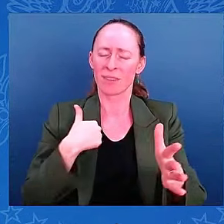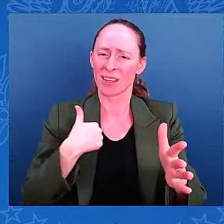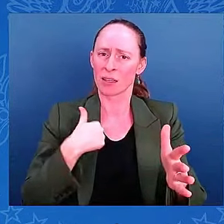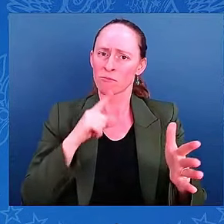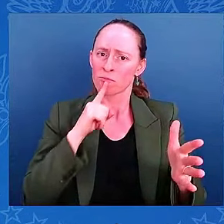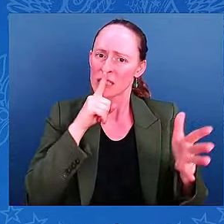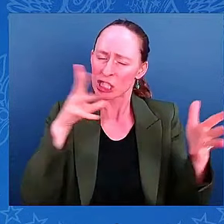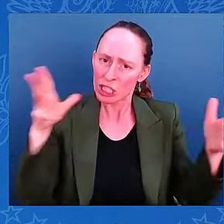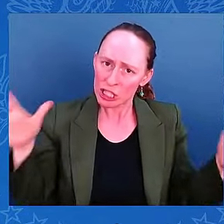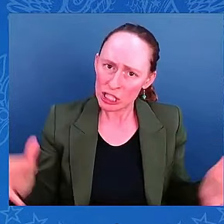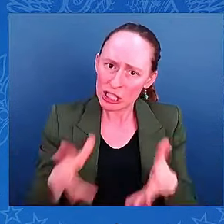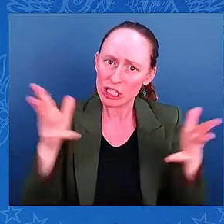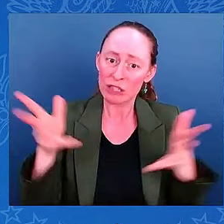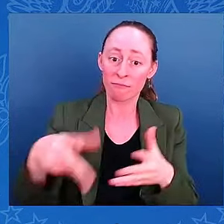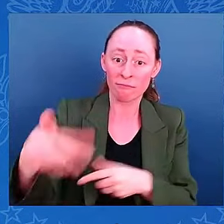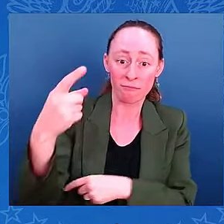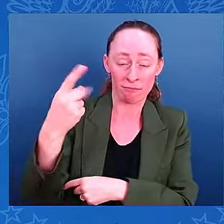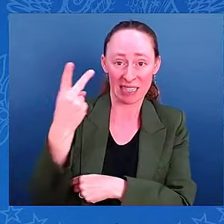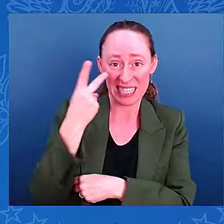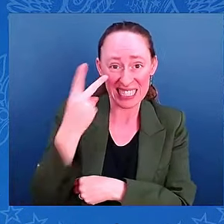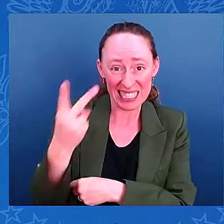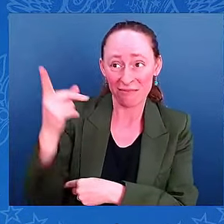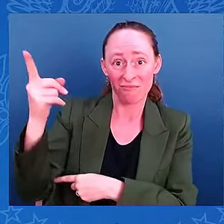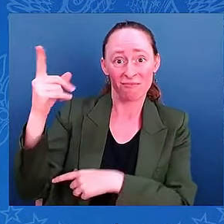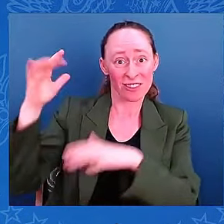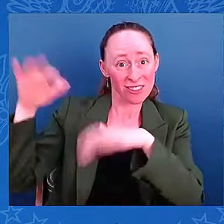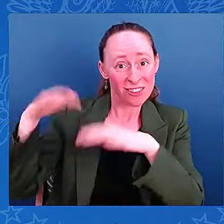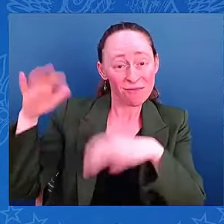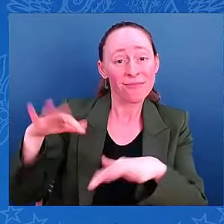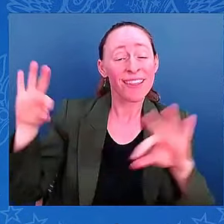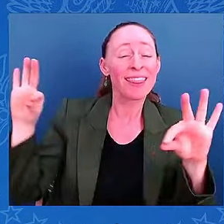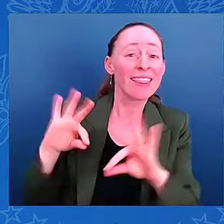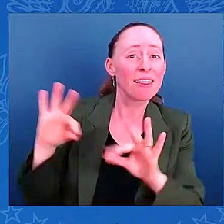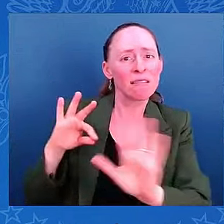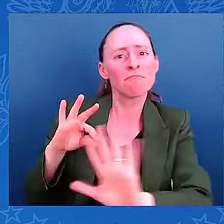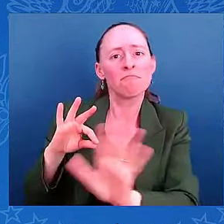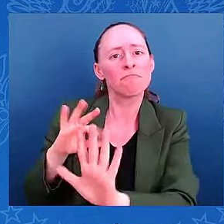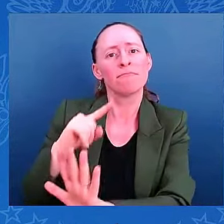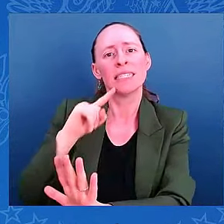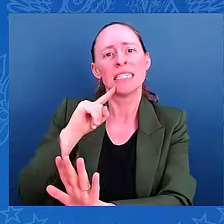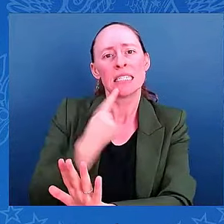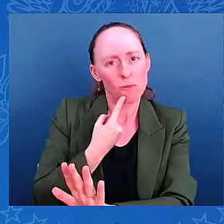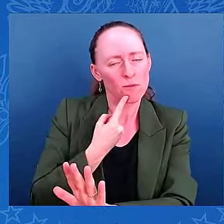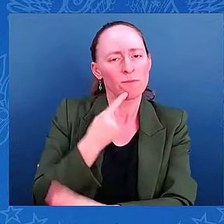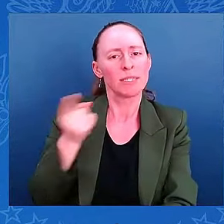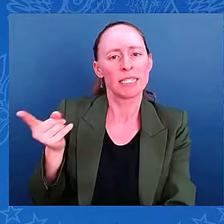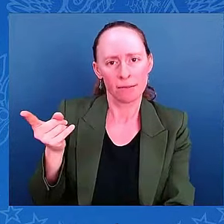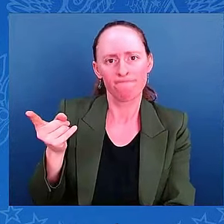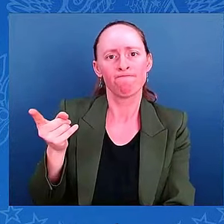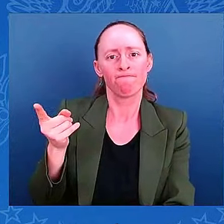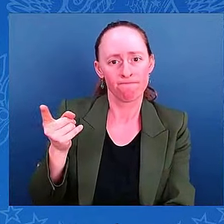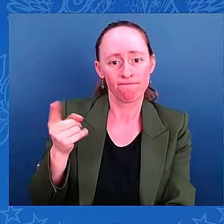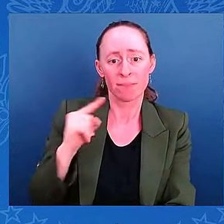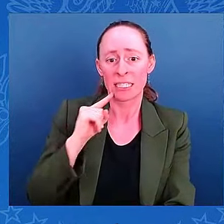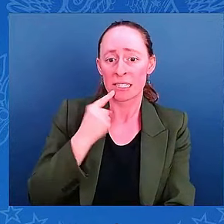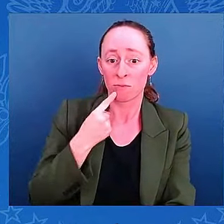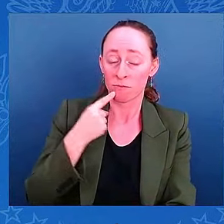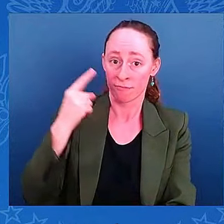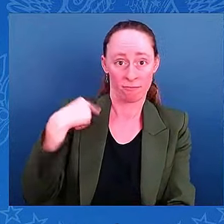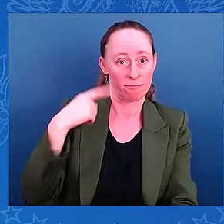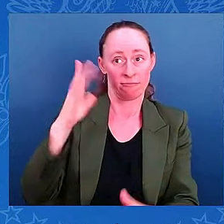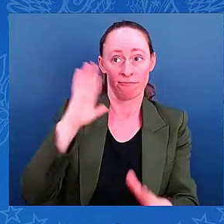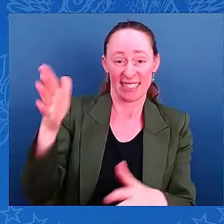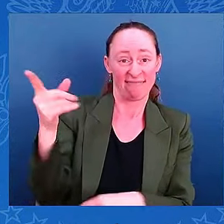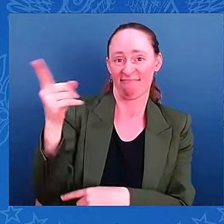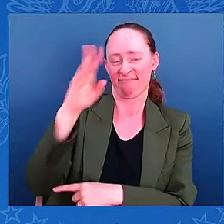As has been said before, this is a storm that is expected to be of historic proportion. And